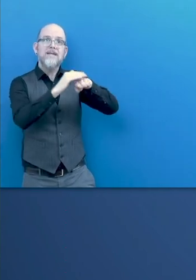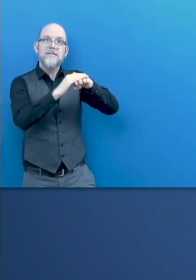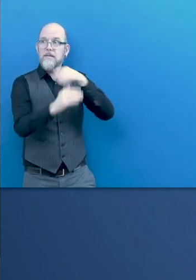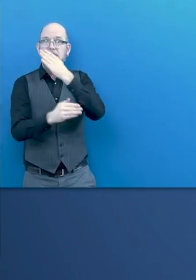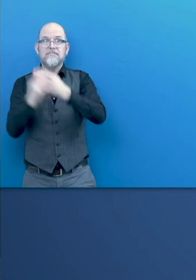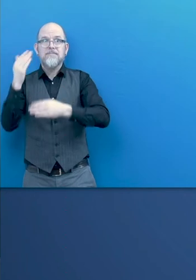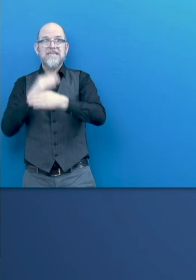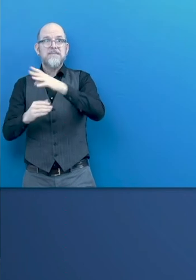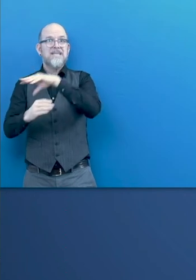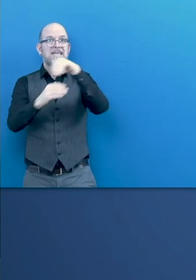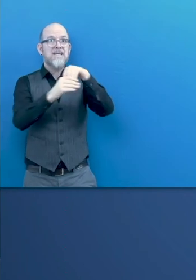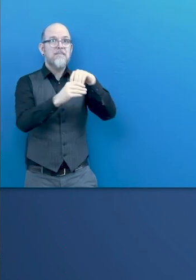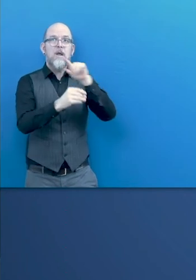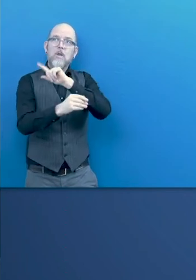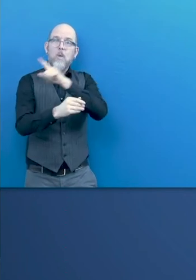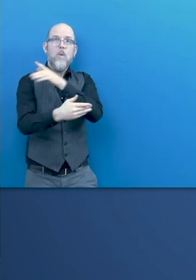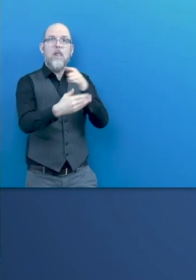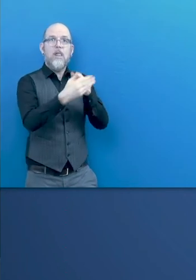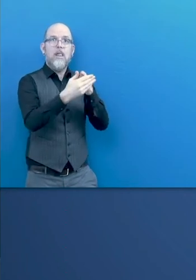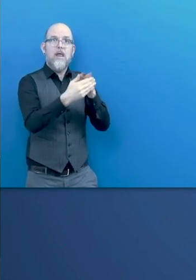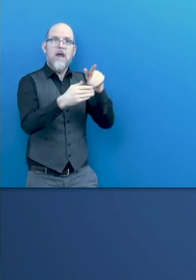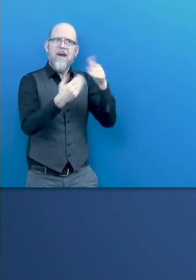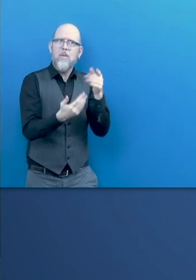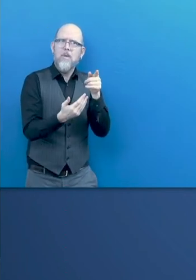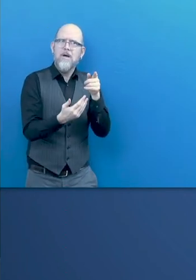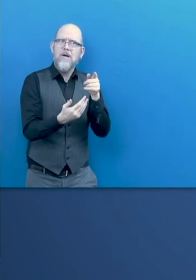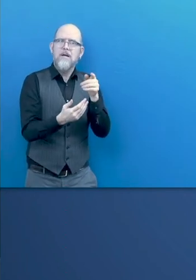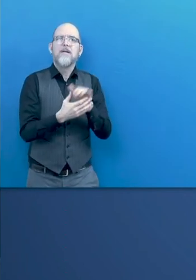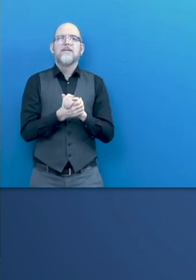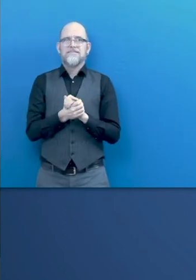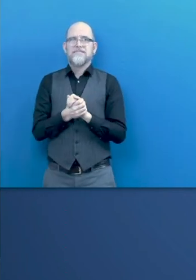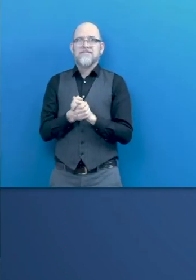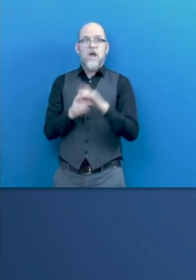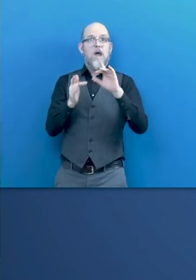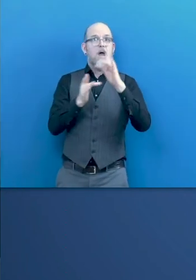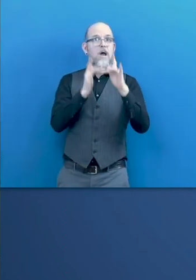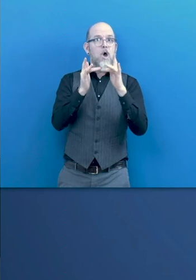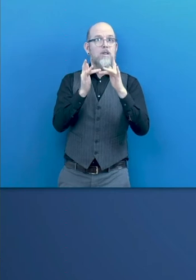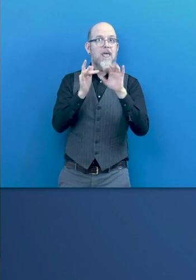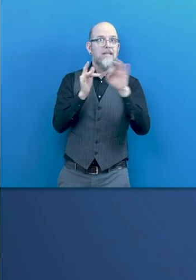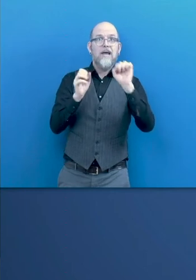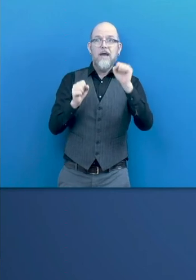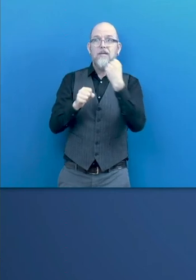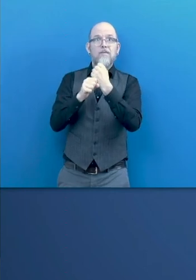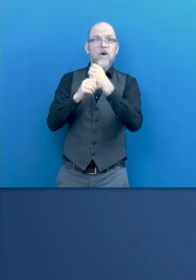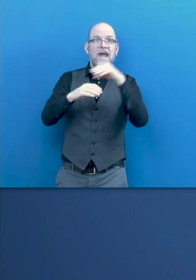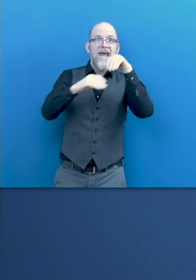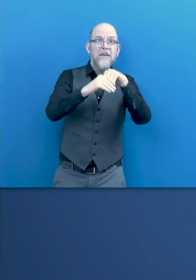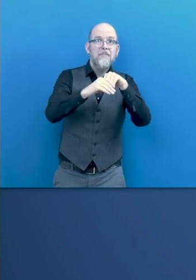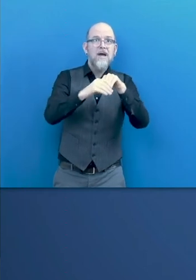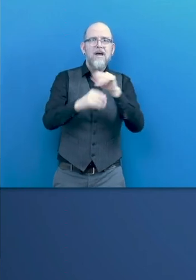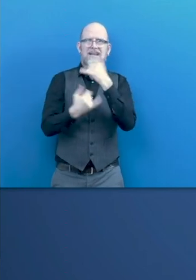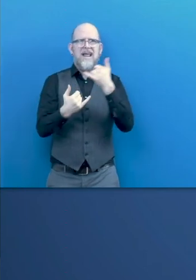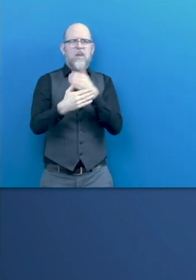lifecycle, from online recruitment, which is often not accessible for some persons with disabilities, to